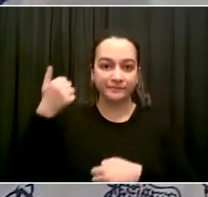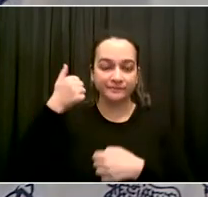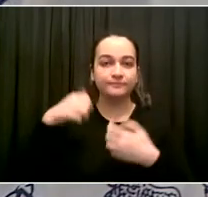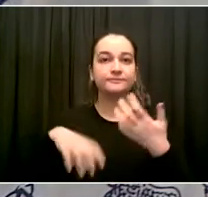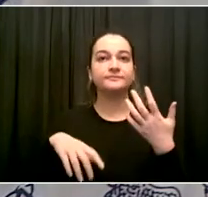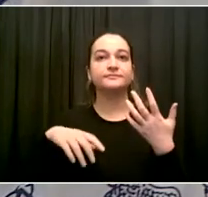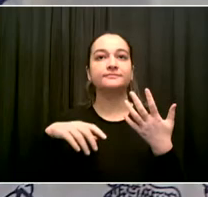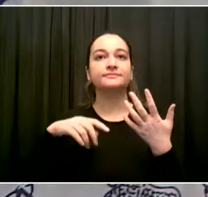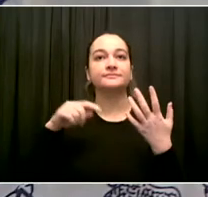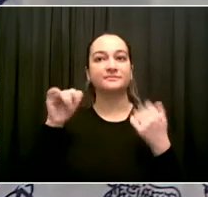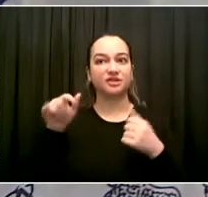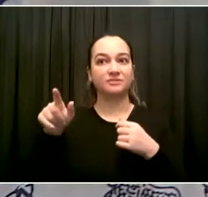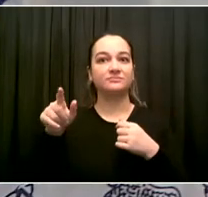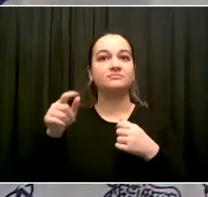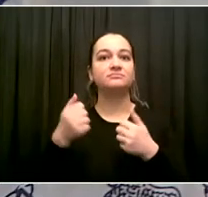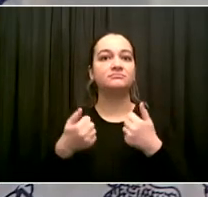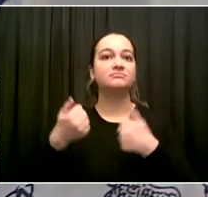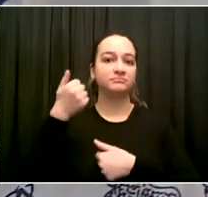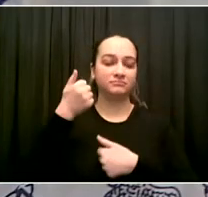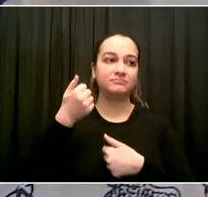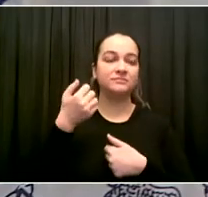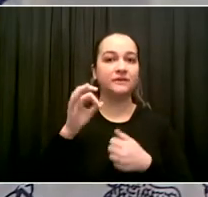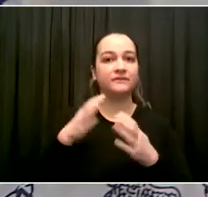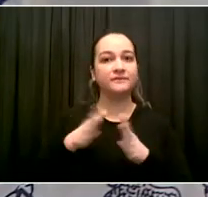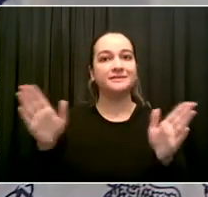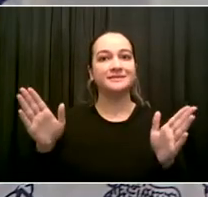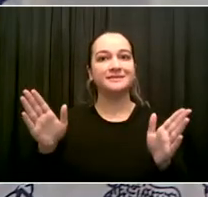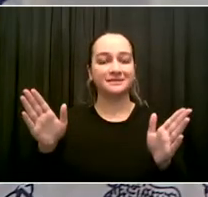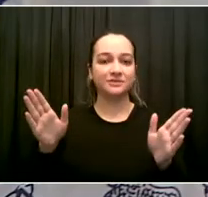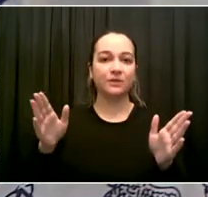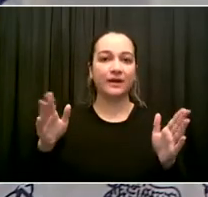The first question today goes to Andrew Siff from WNBC.